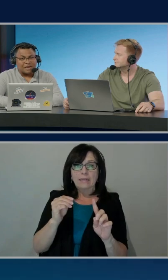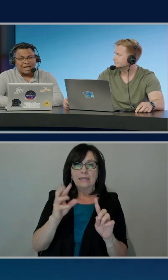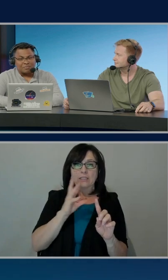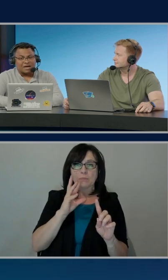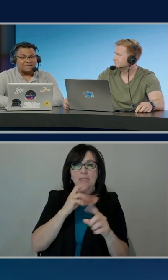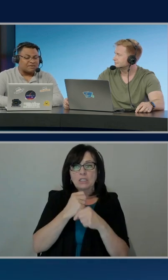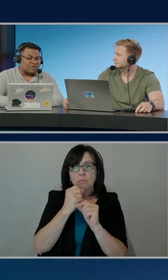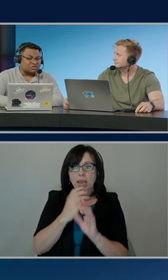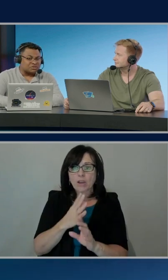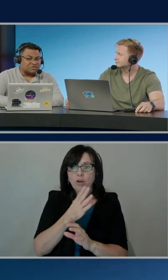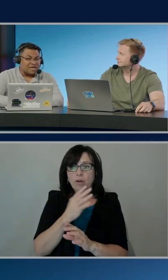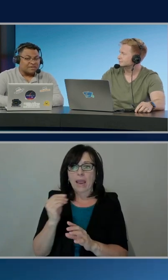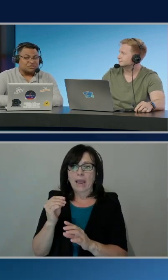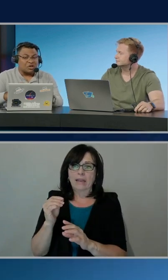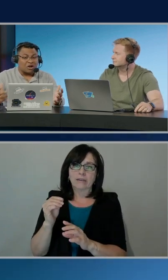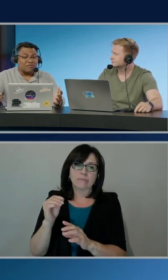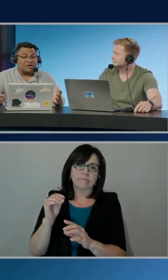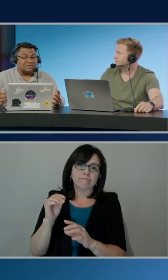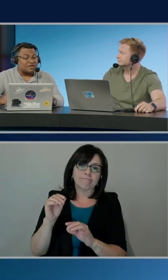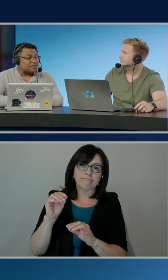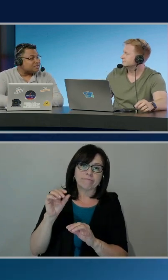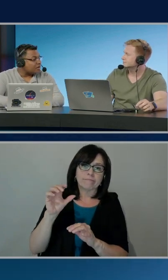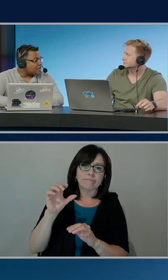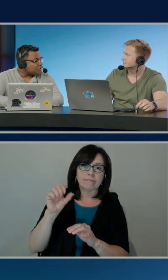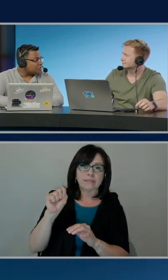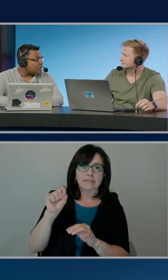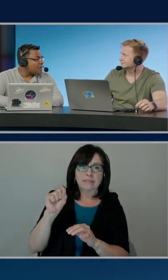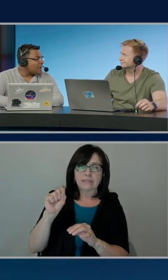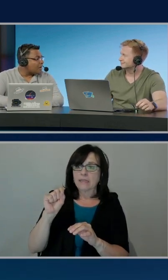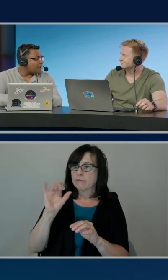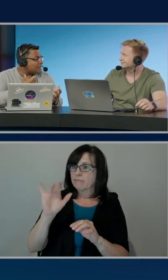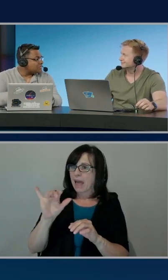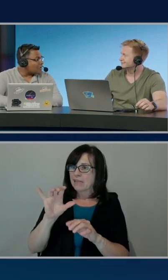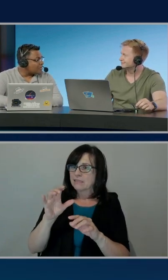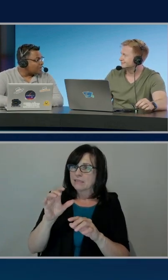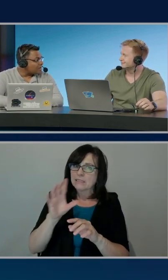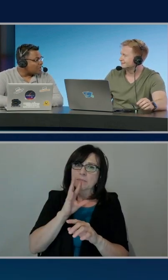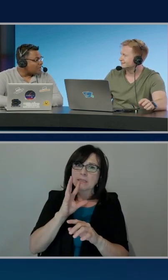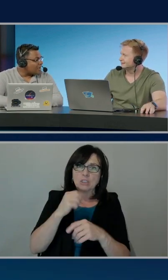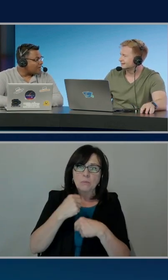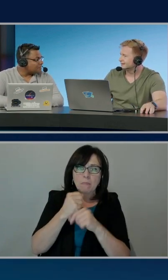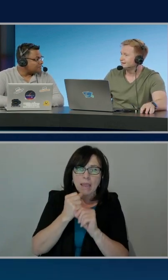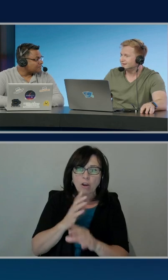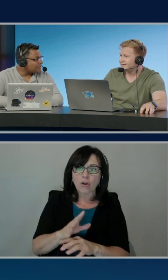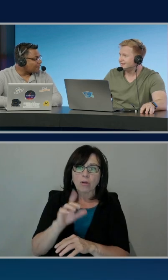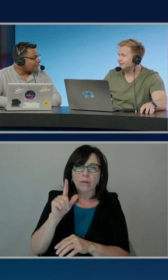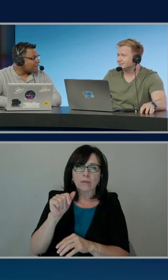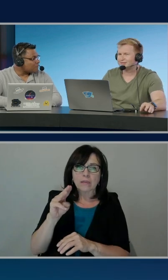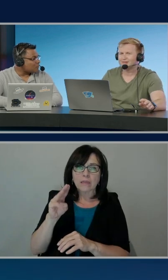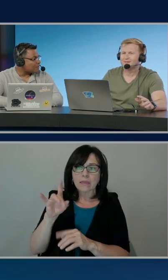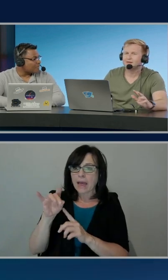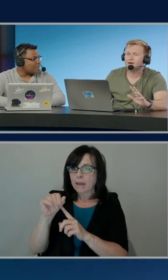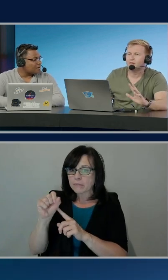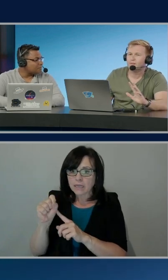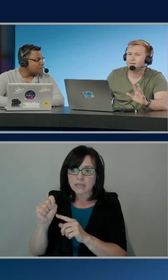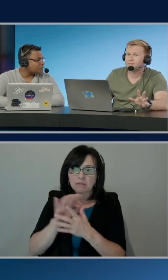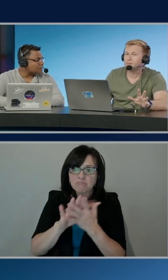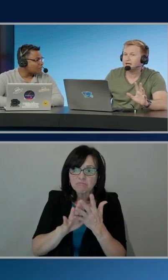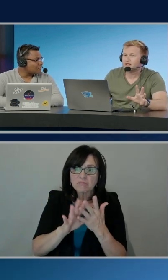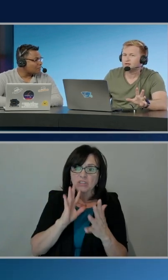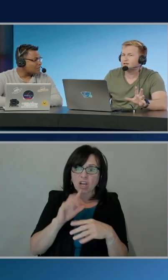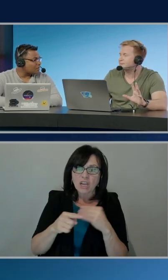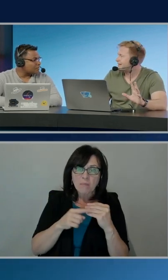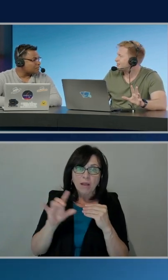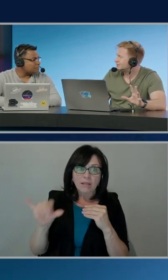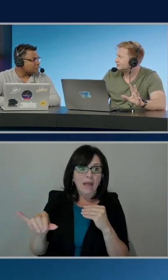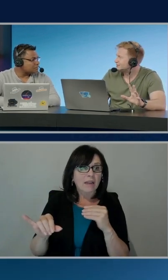2, Lambda, set functions. There's a lot of goodness here in this architecture. Let's talk a little bit about that. Yeah, absolutely. I mean, we